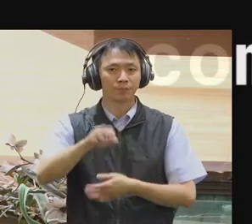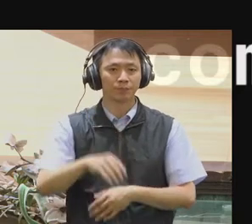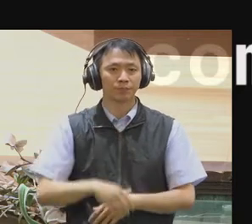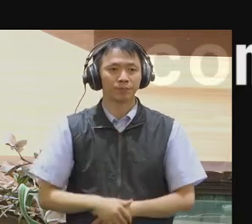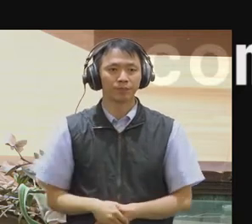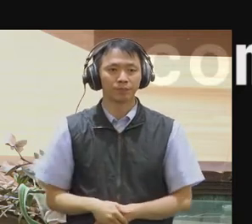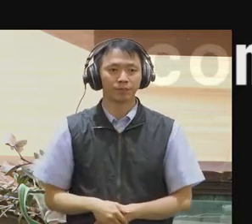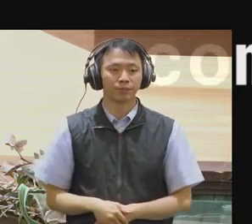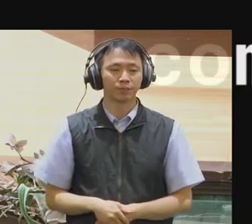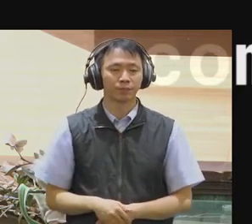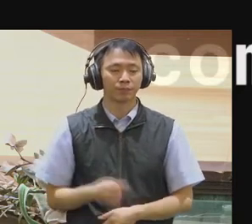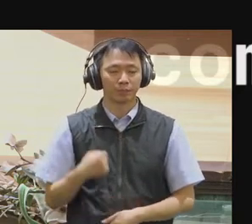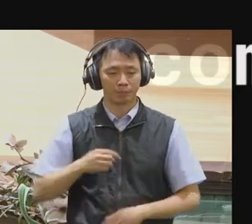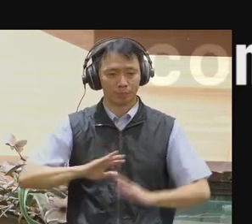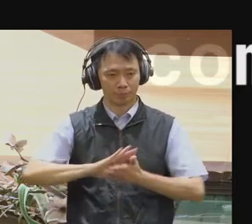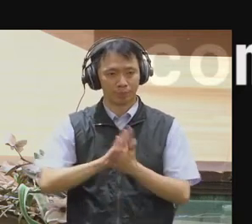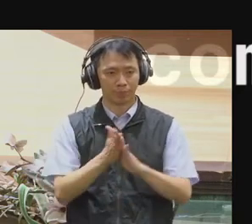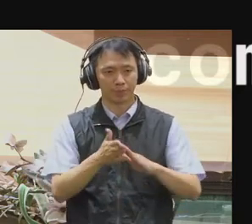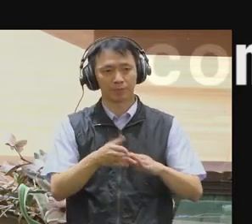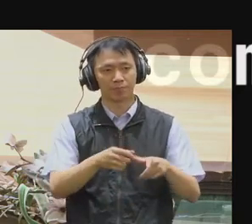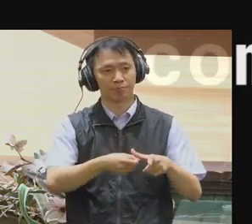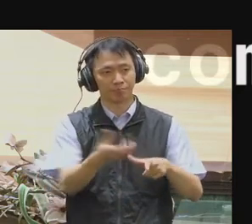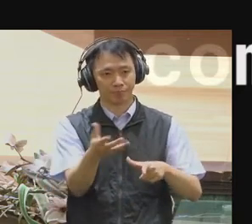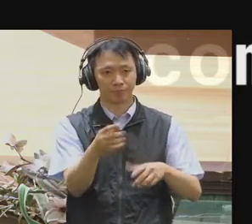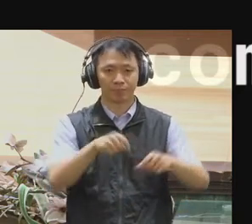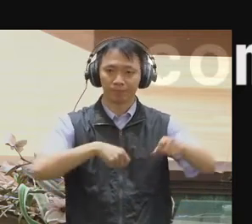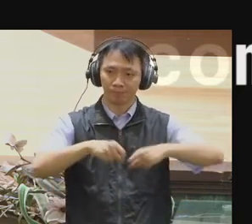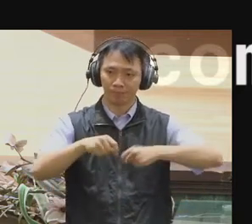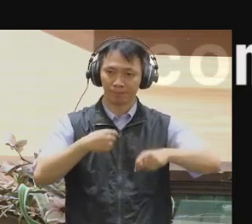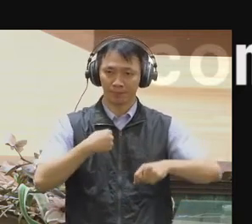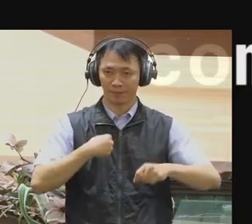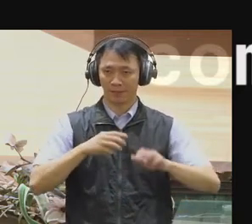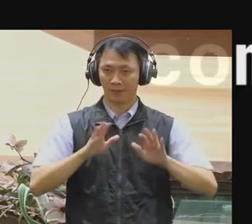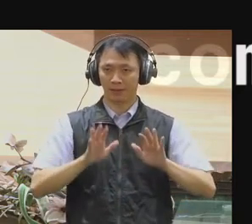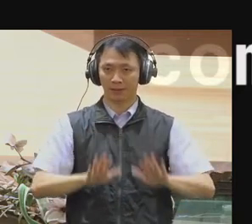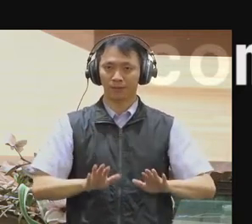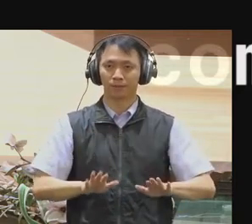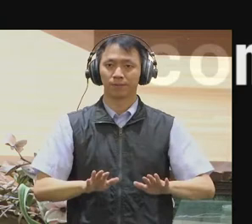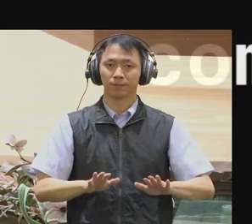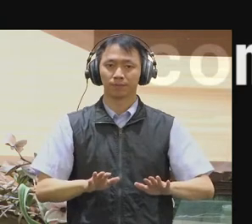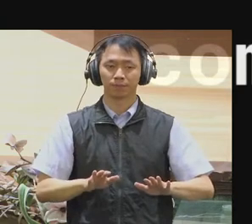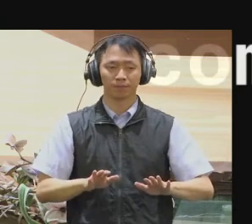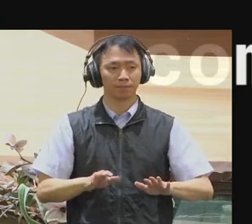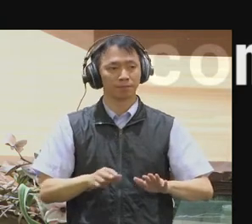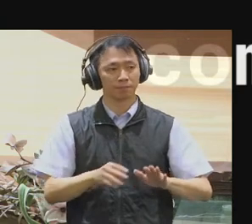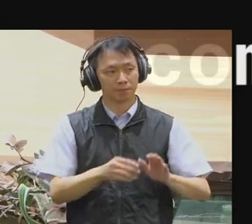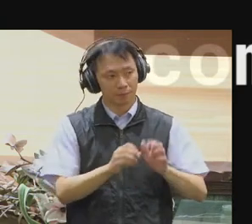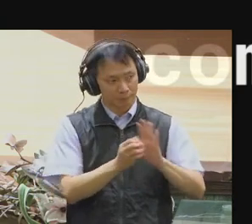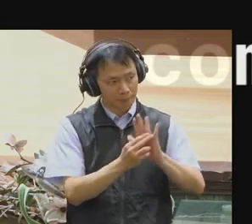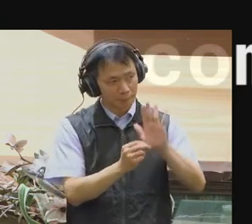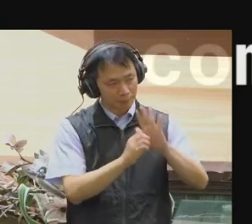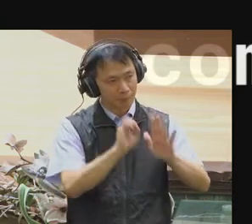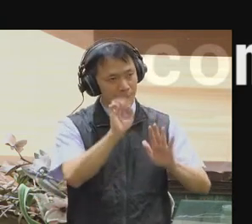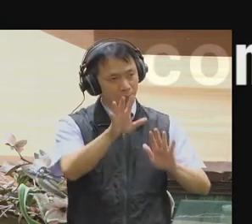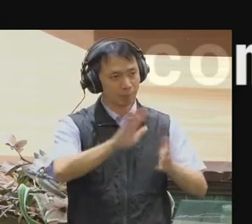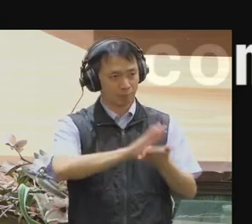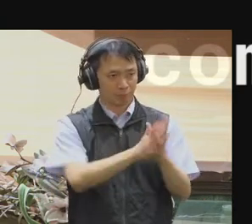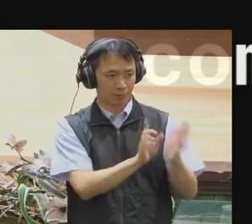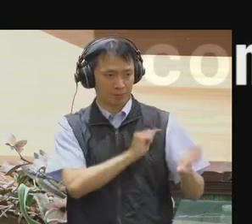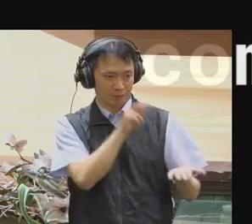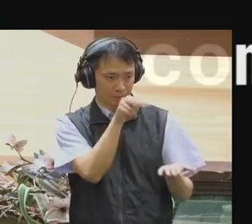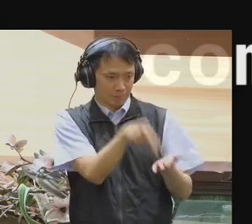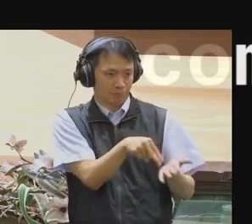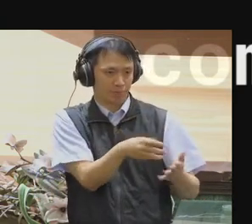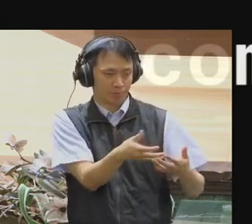And now I have the pleasure of announcing that the software will be sustained by a nonprofit organization. It's called the Computational Democracy Project,